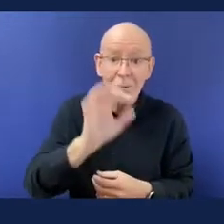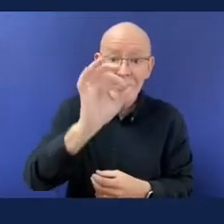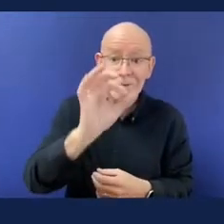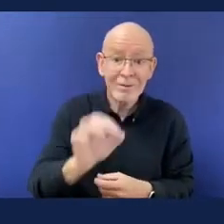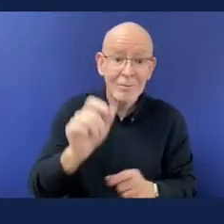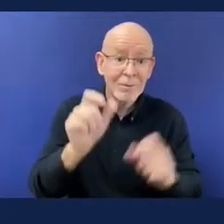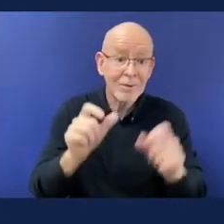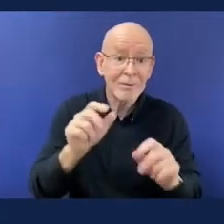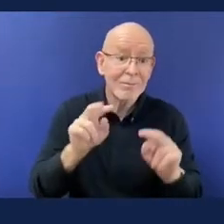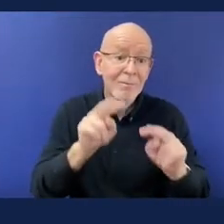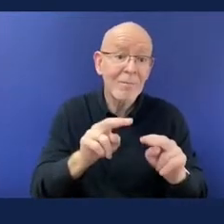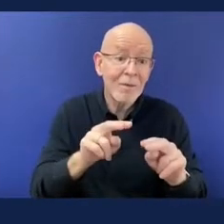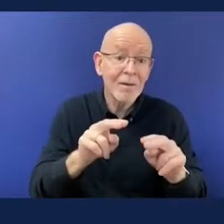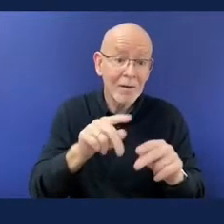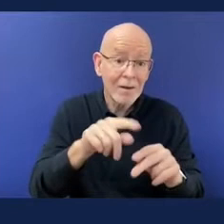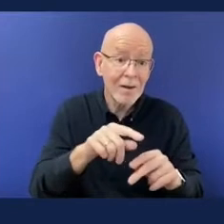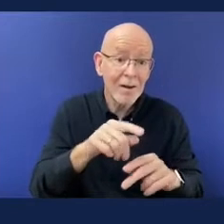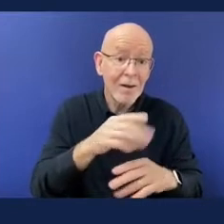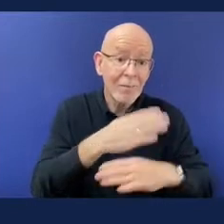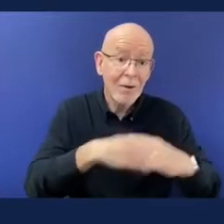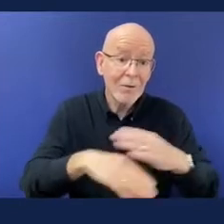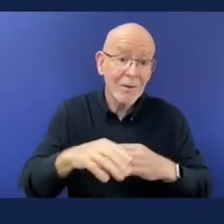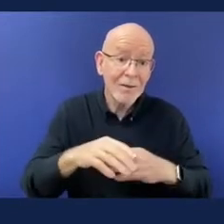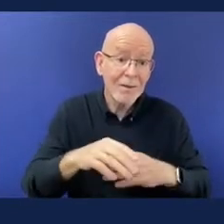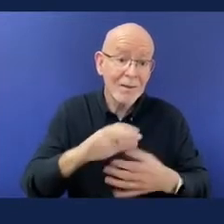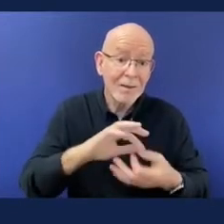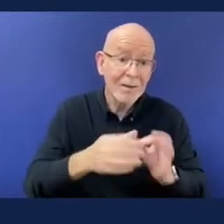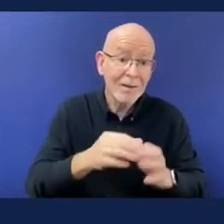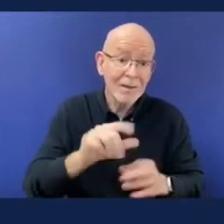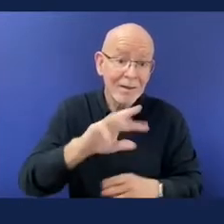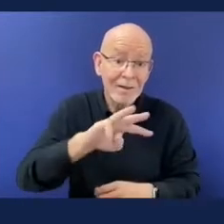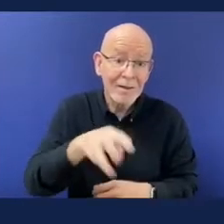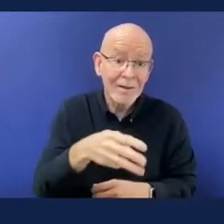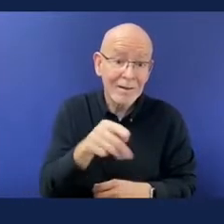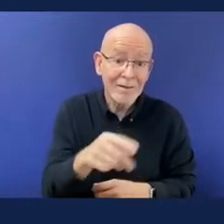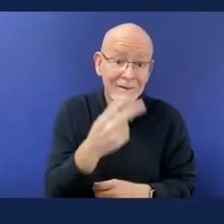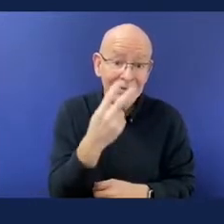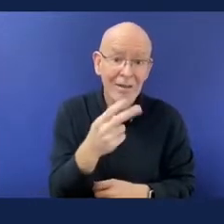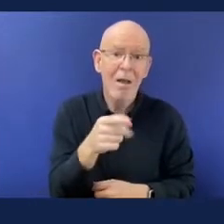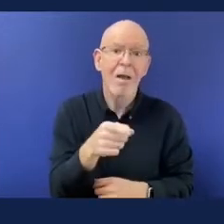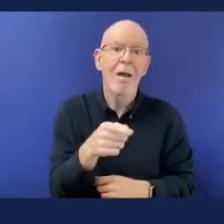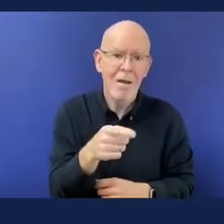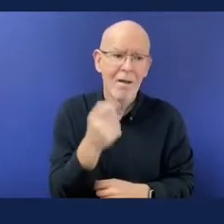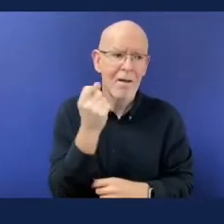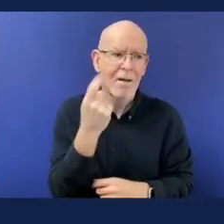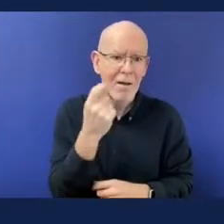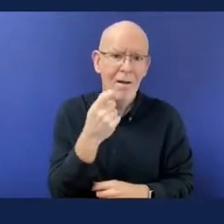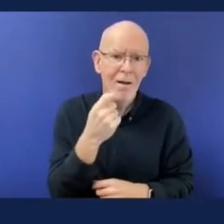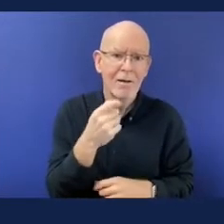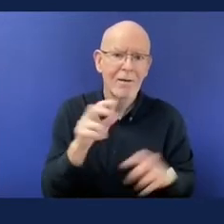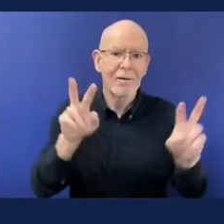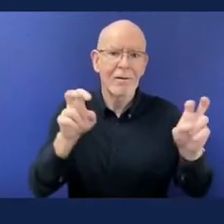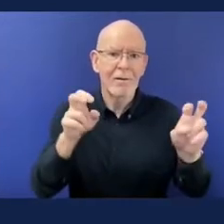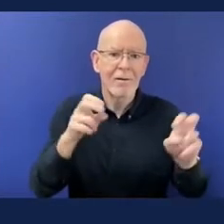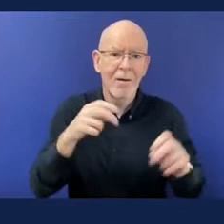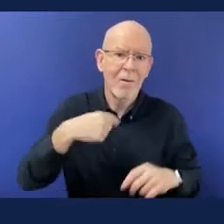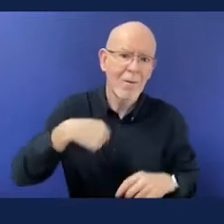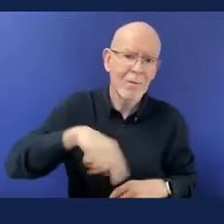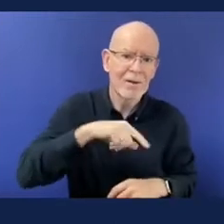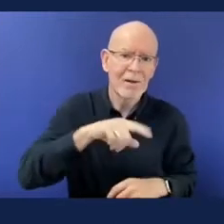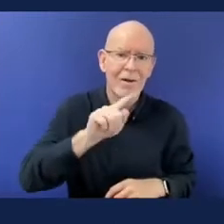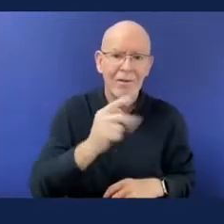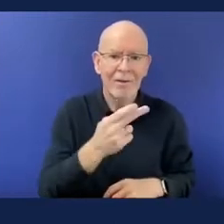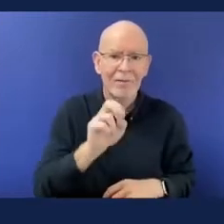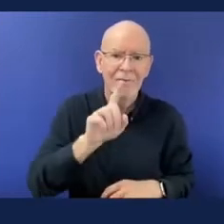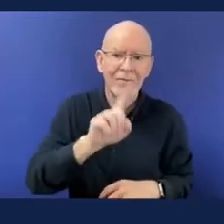and if we go to the next slide what we're really keen to do with the launch was really engage generation z so with tick tock we've had nearly a